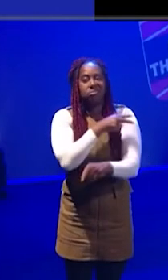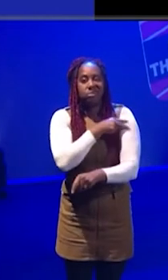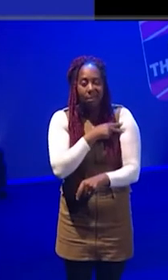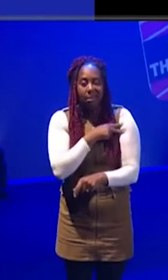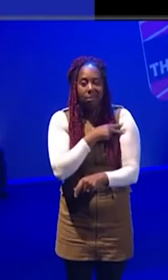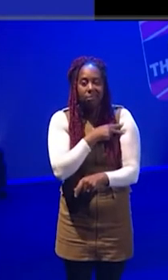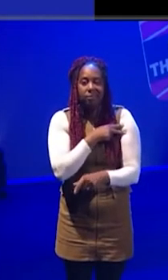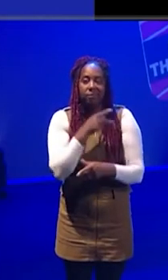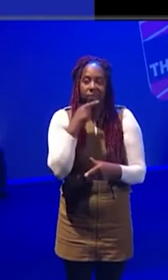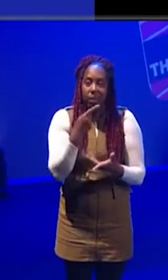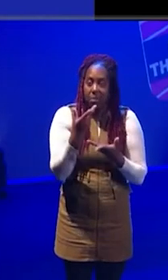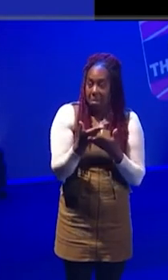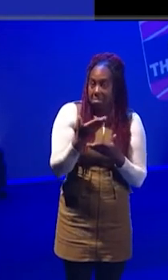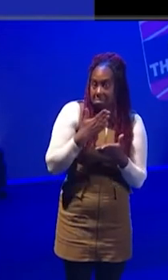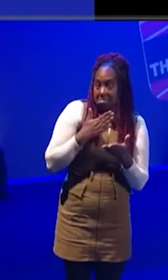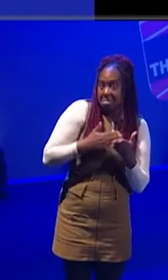kind of gig economy.